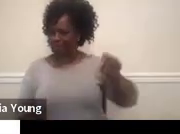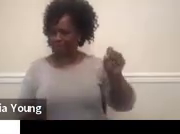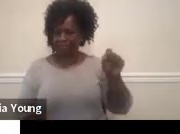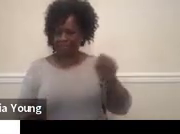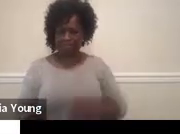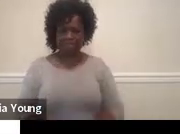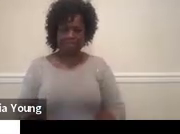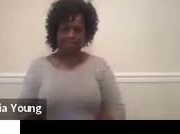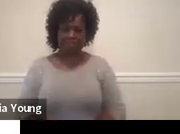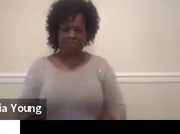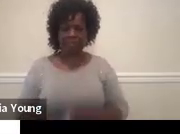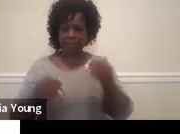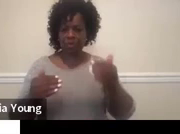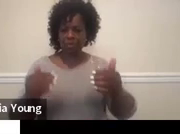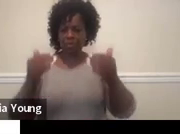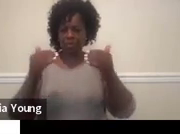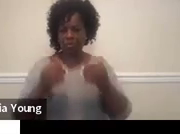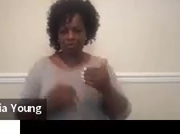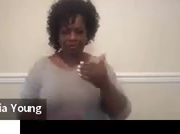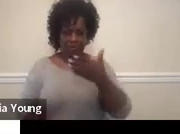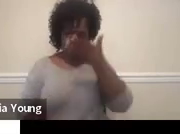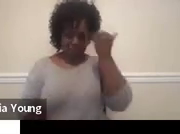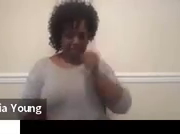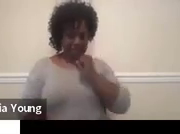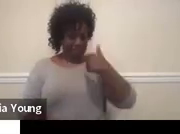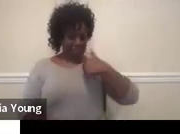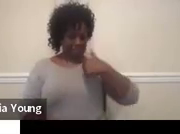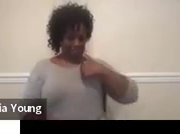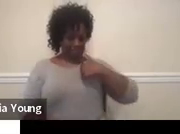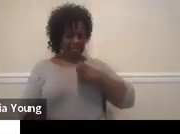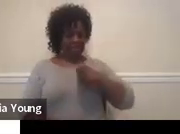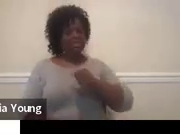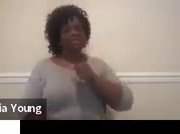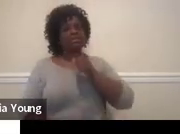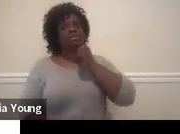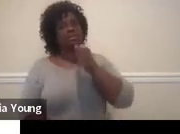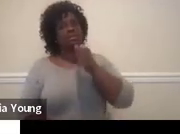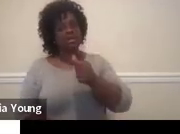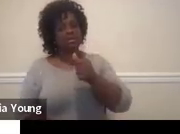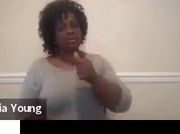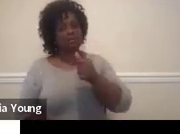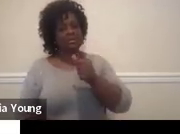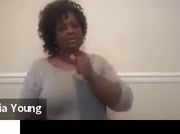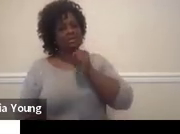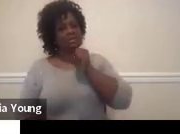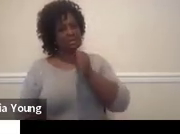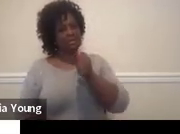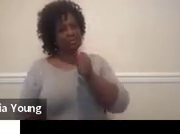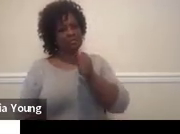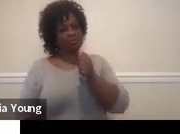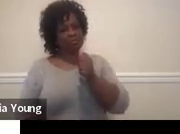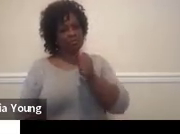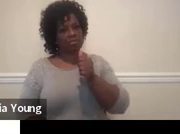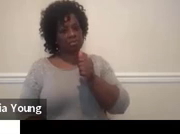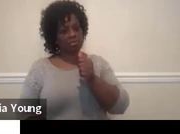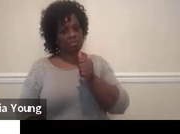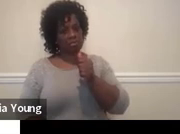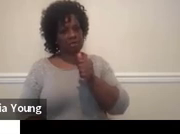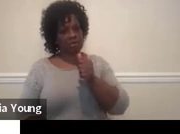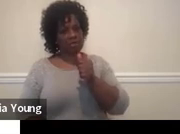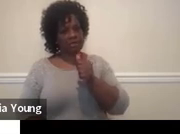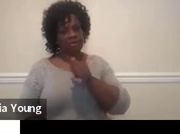So one thing that I don't want to forget about, and it's not, you know, it's not solely a school